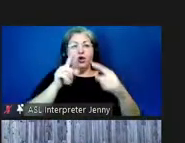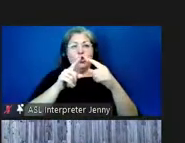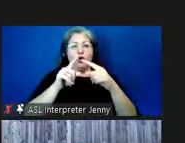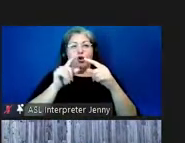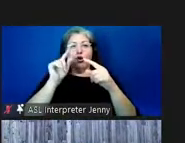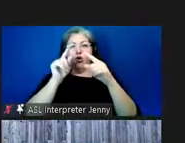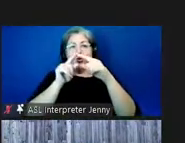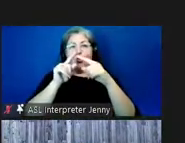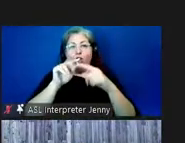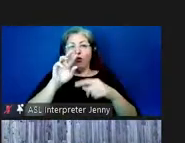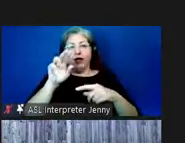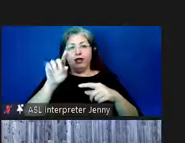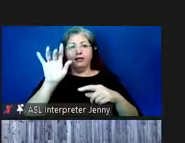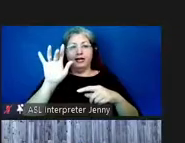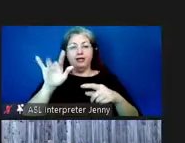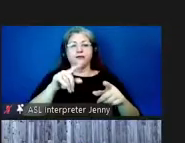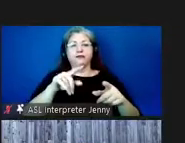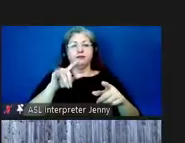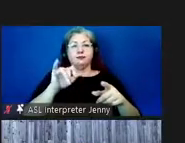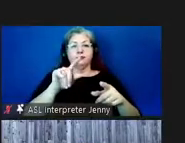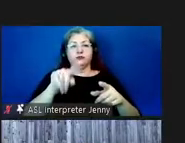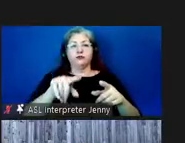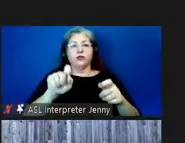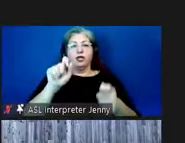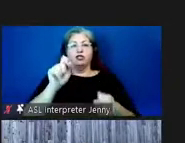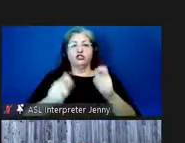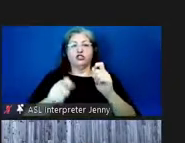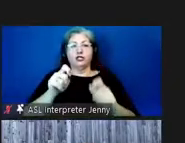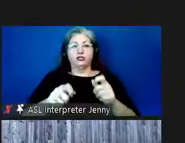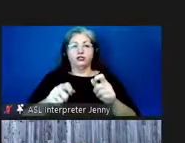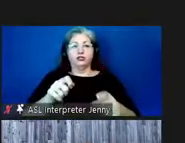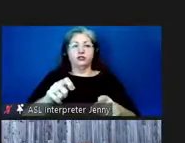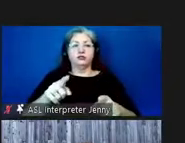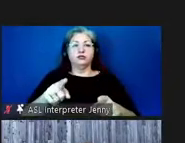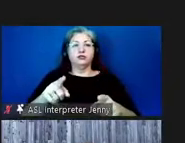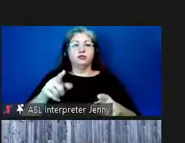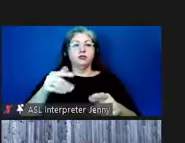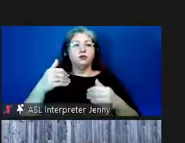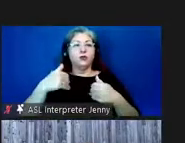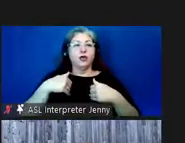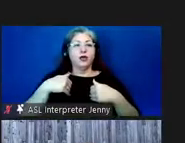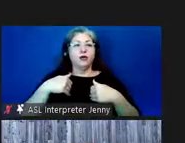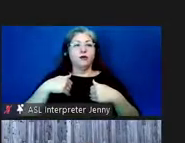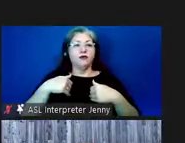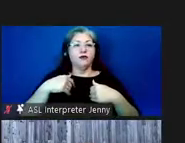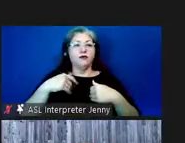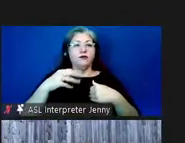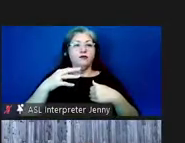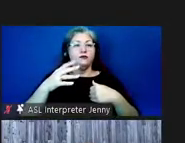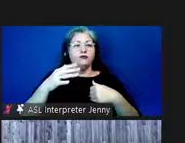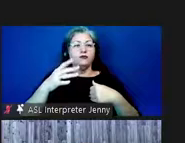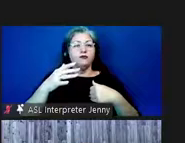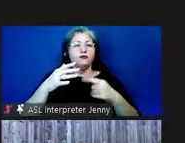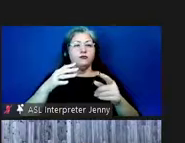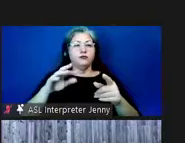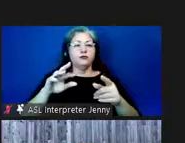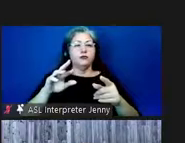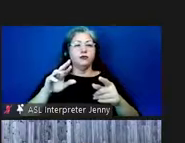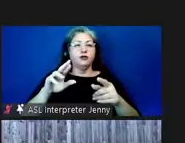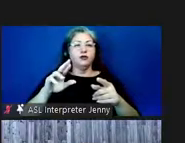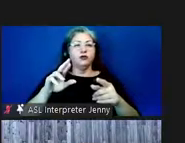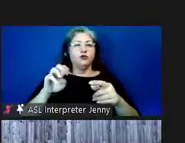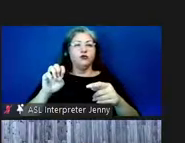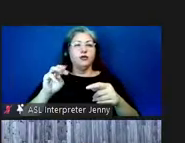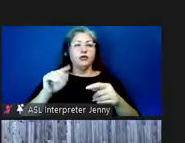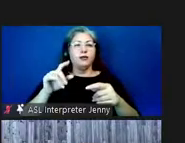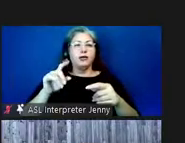you go perfect and so there you go so this is where you would change it and we got like uh uh uh read magdance gave